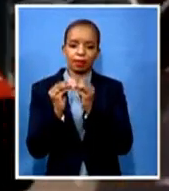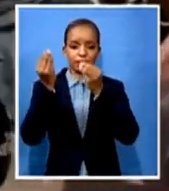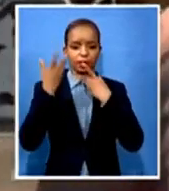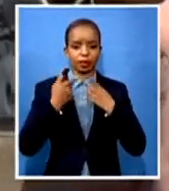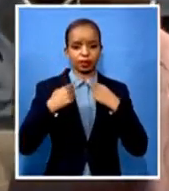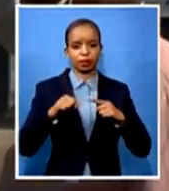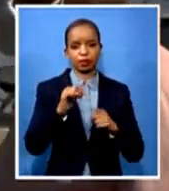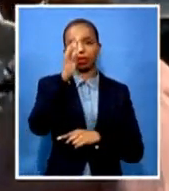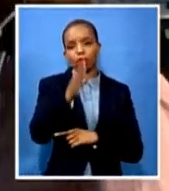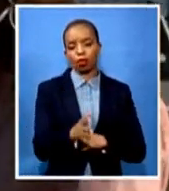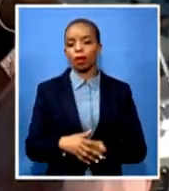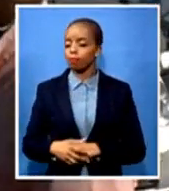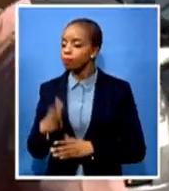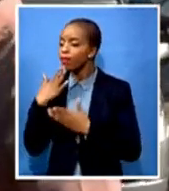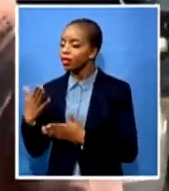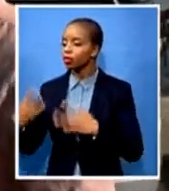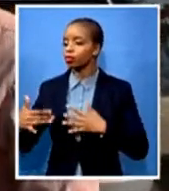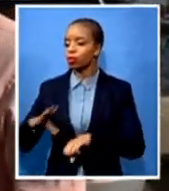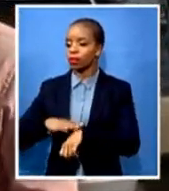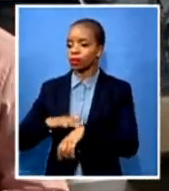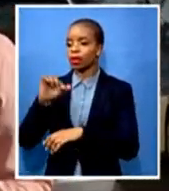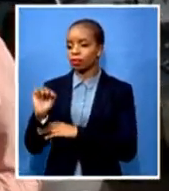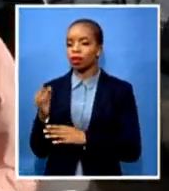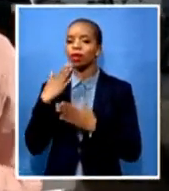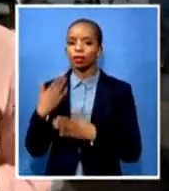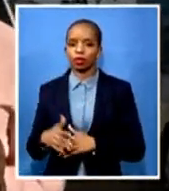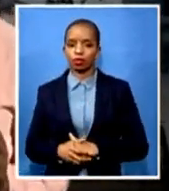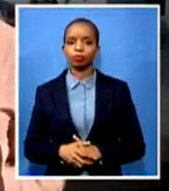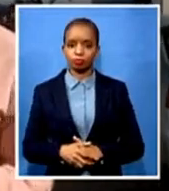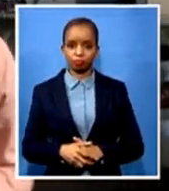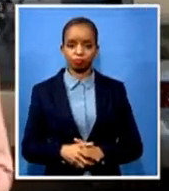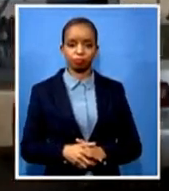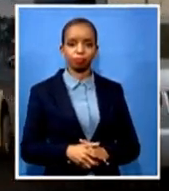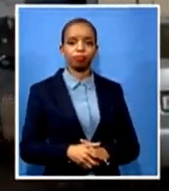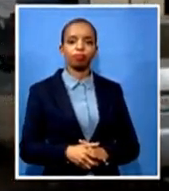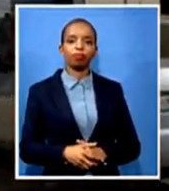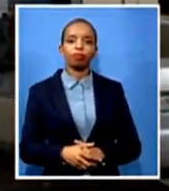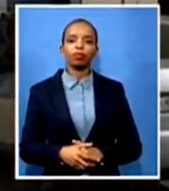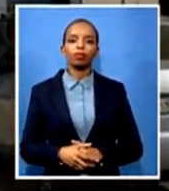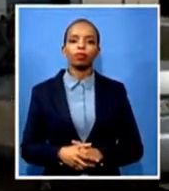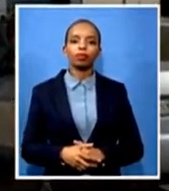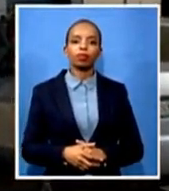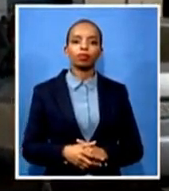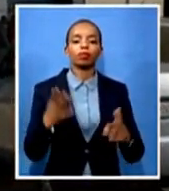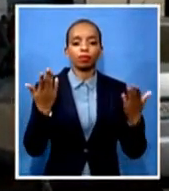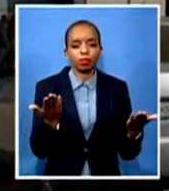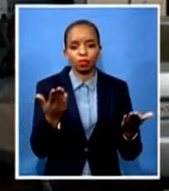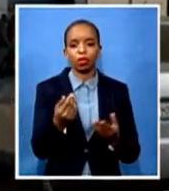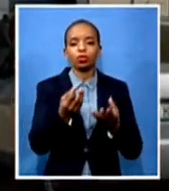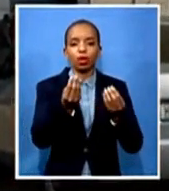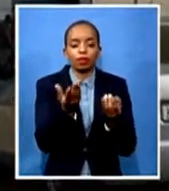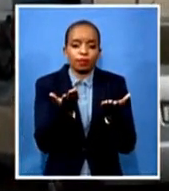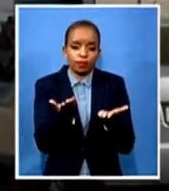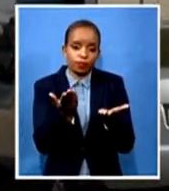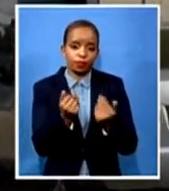more, but due to time constraints. Thank you. Thank you. There you have it, Blaine. The briefing is about to start